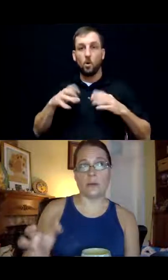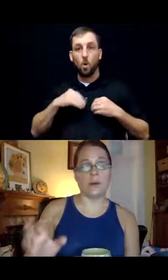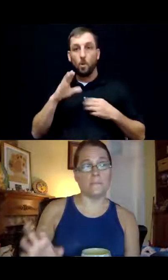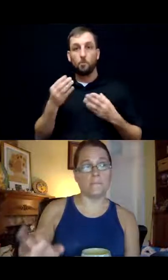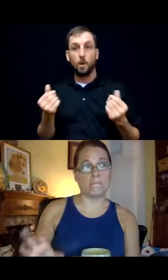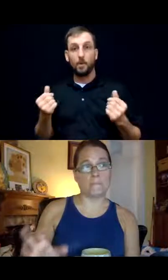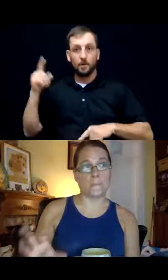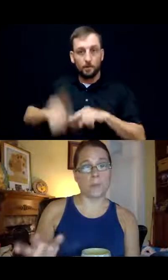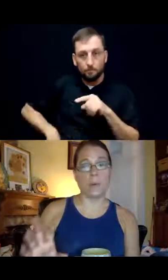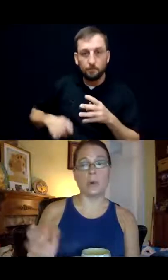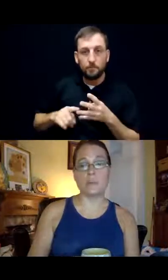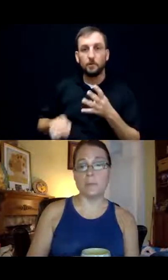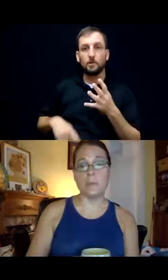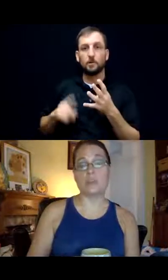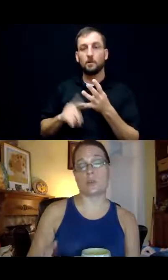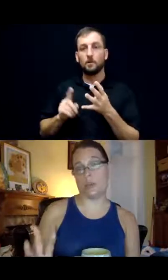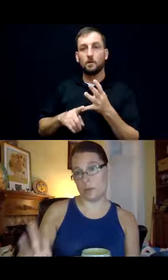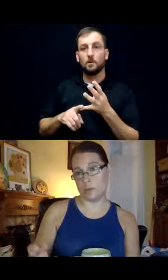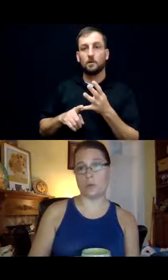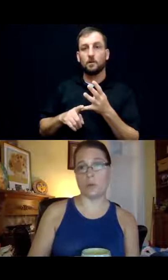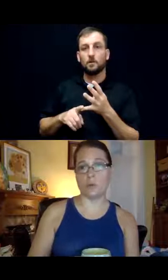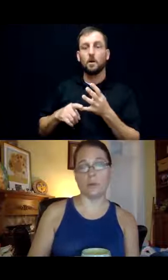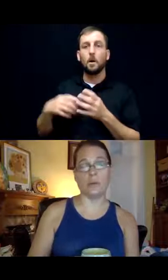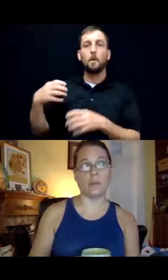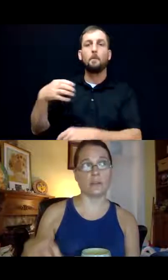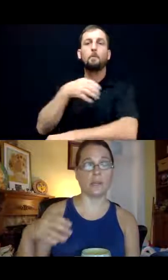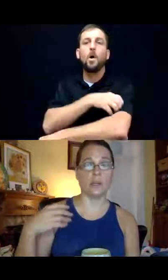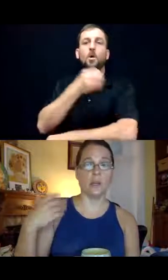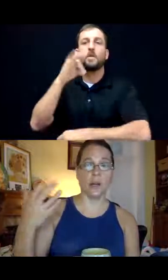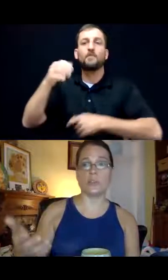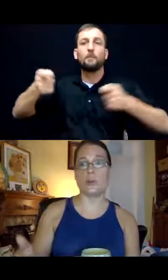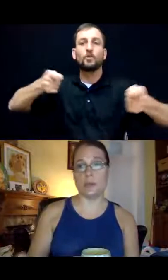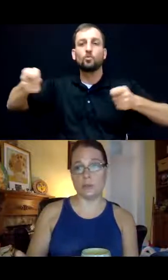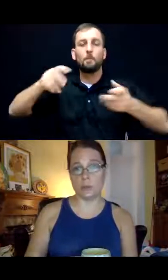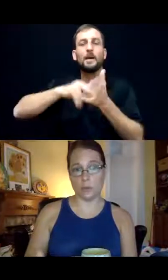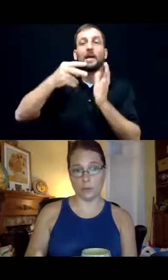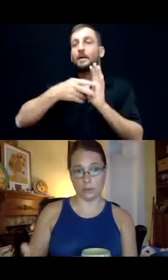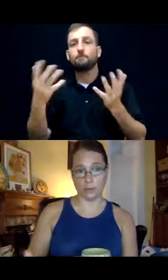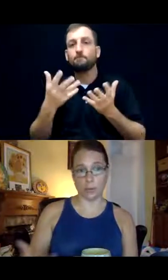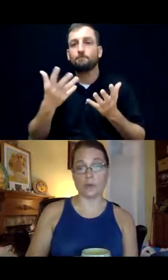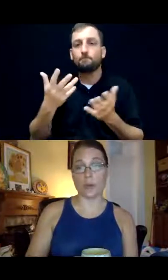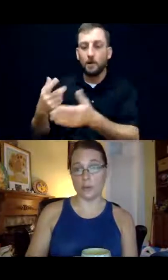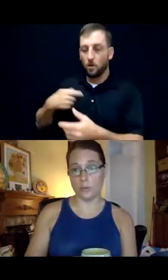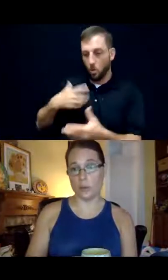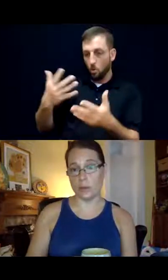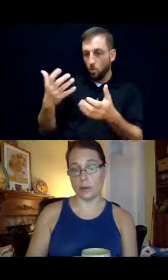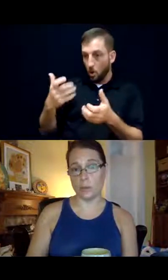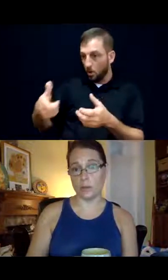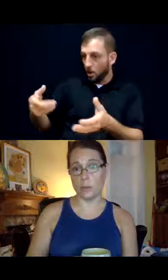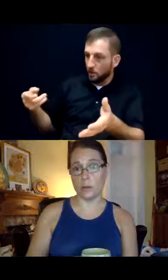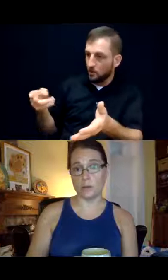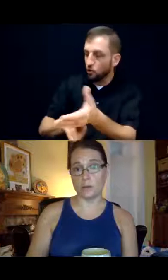powers of administration. So effectively entering into a legal contract with